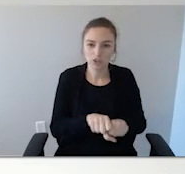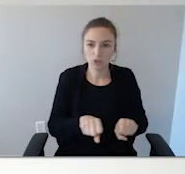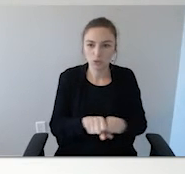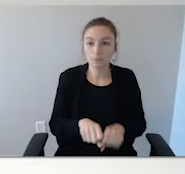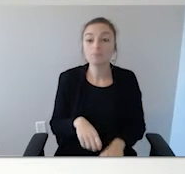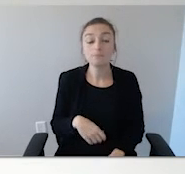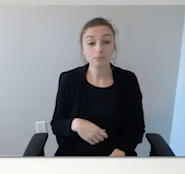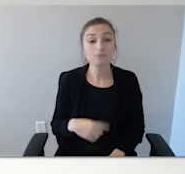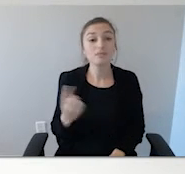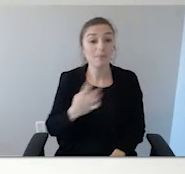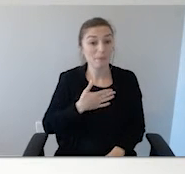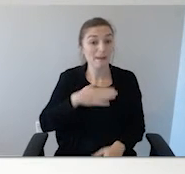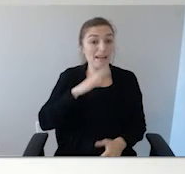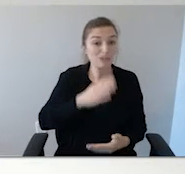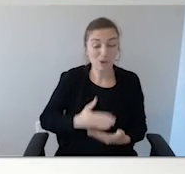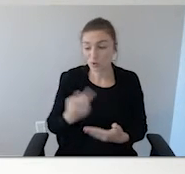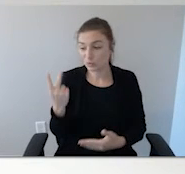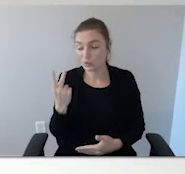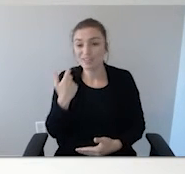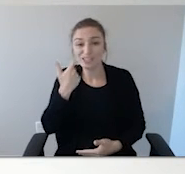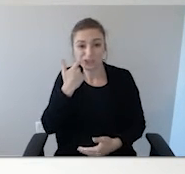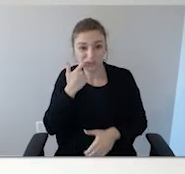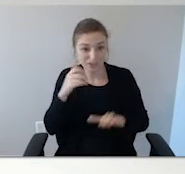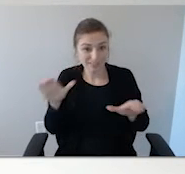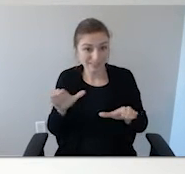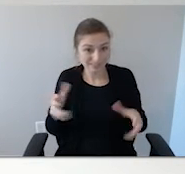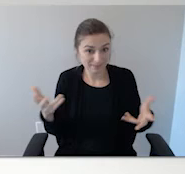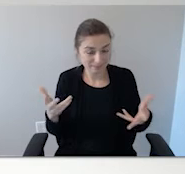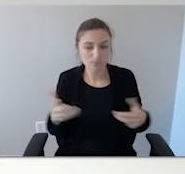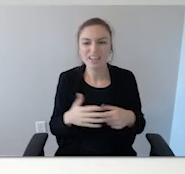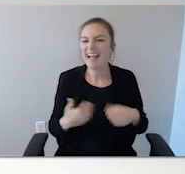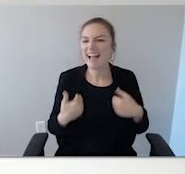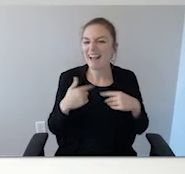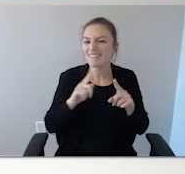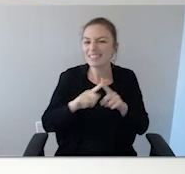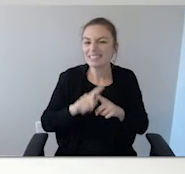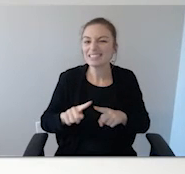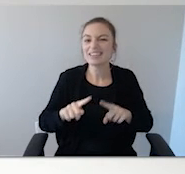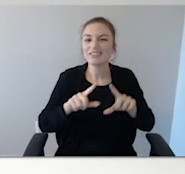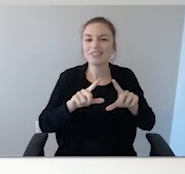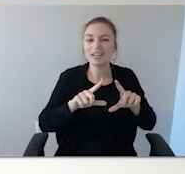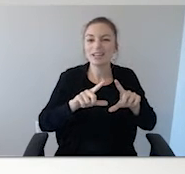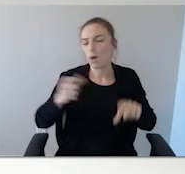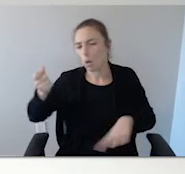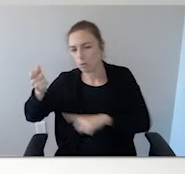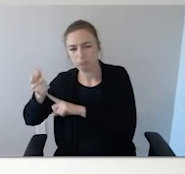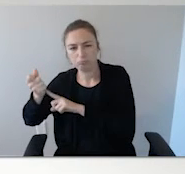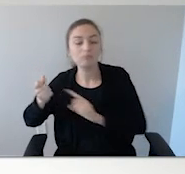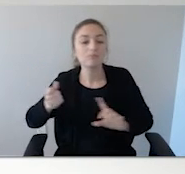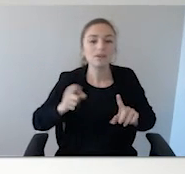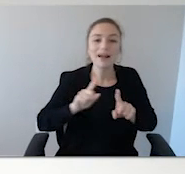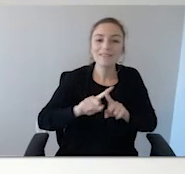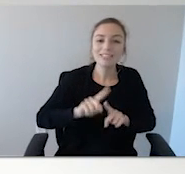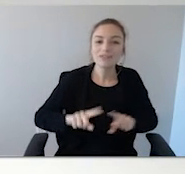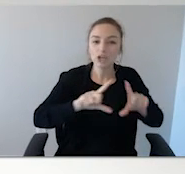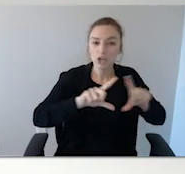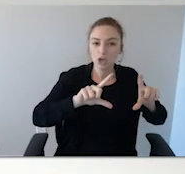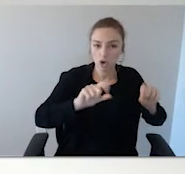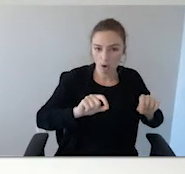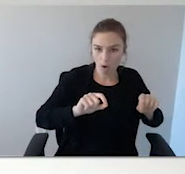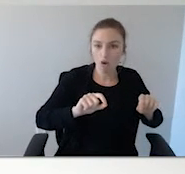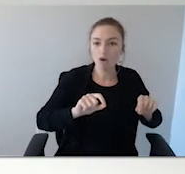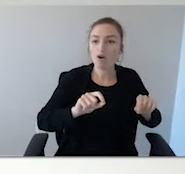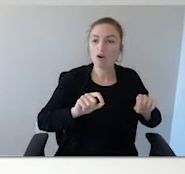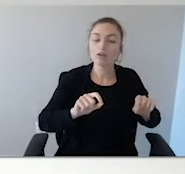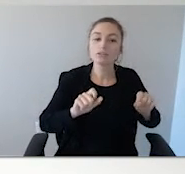just did, we'll get to that in a minute. So, there's different cards that they can be taught to hand over. The state ID card now